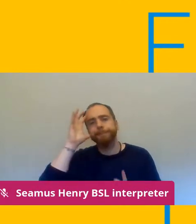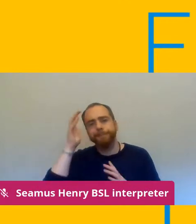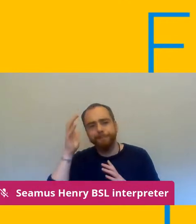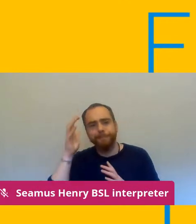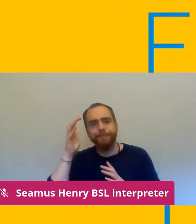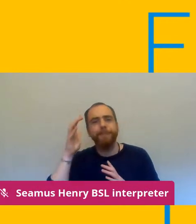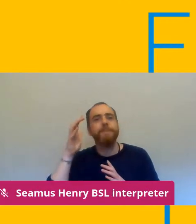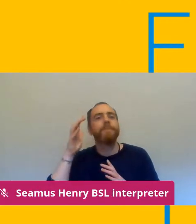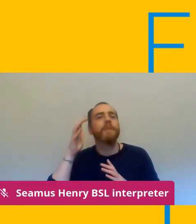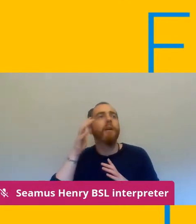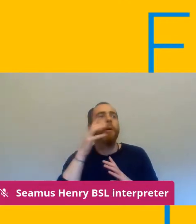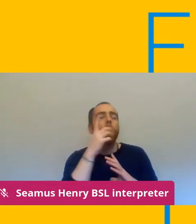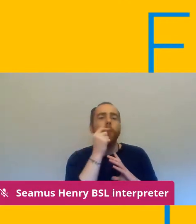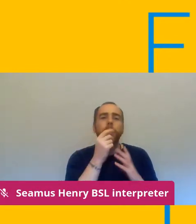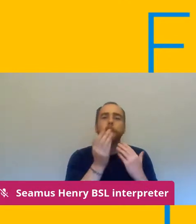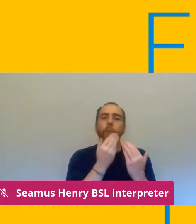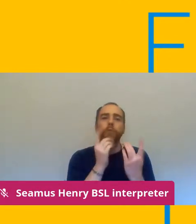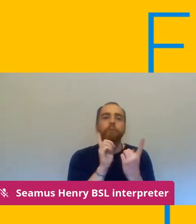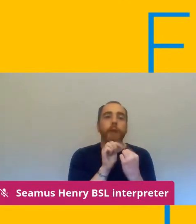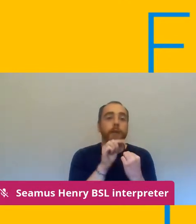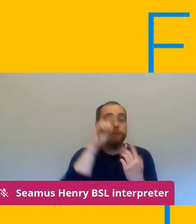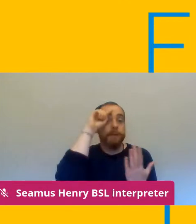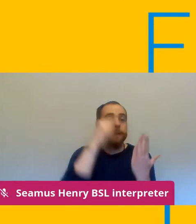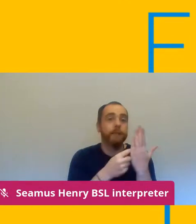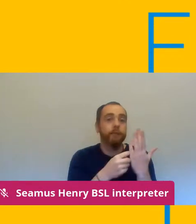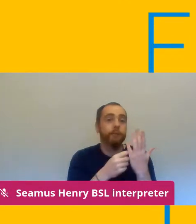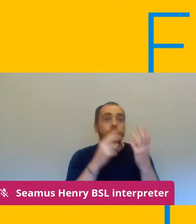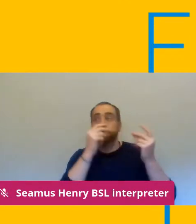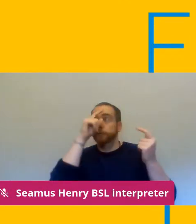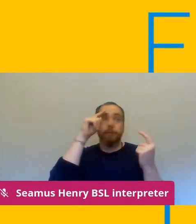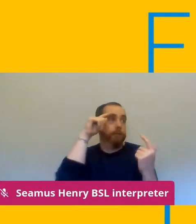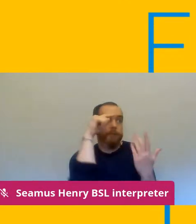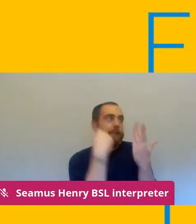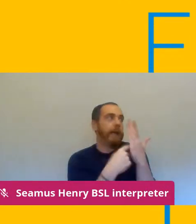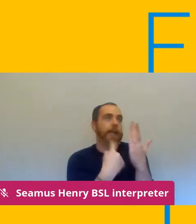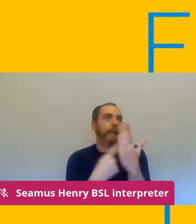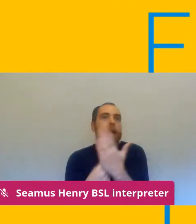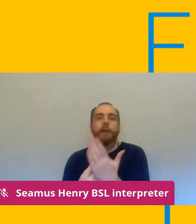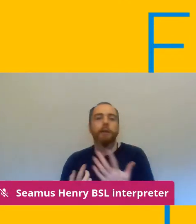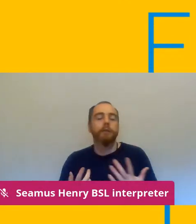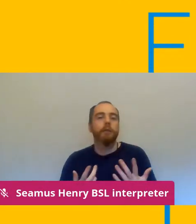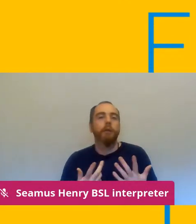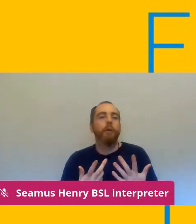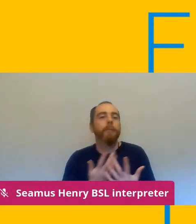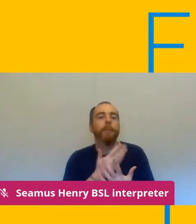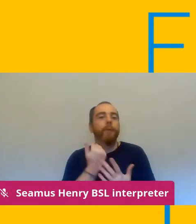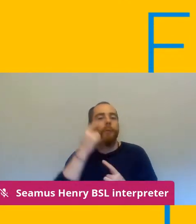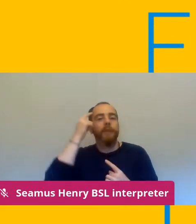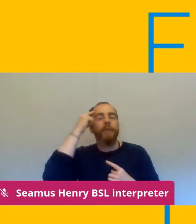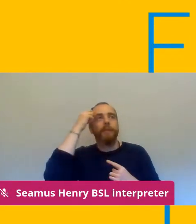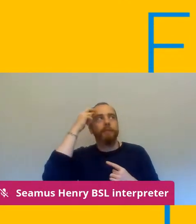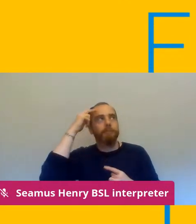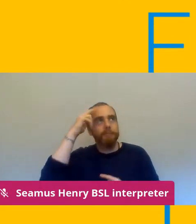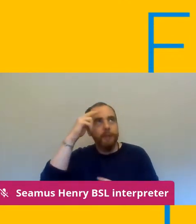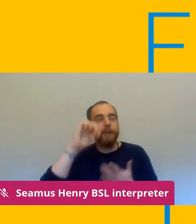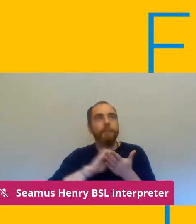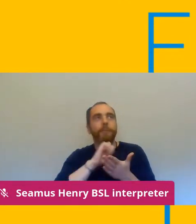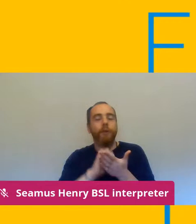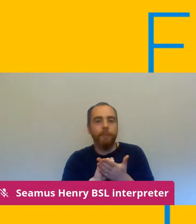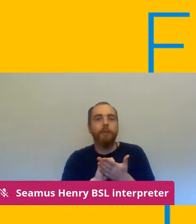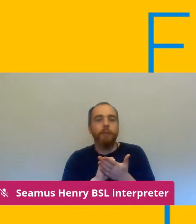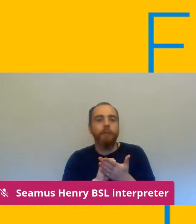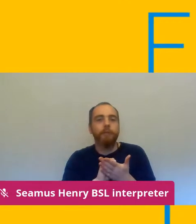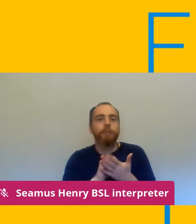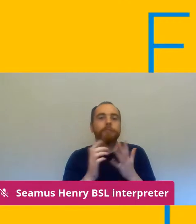lead to more reactive responses from employers as opposed to preventative and of course a preventative approach is